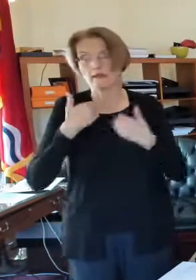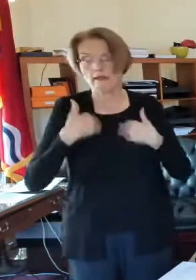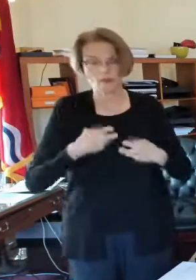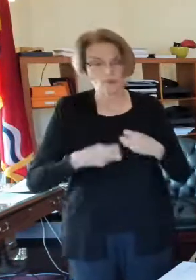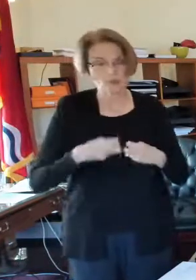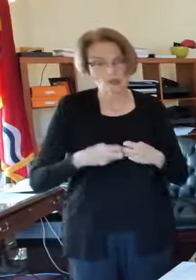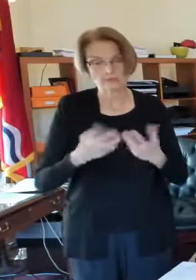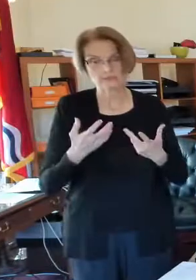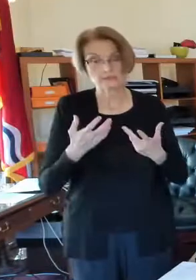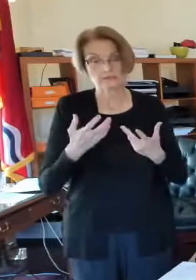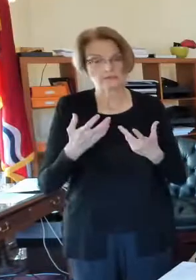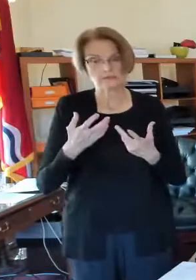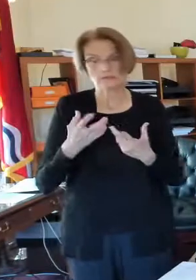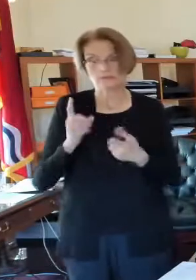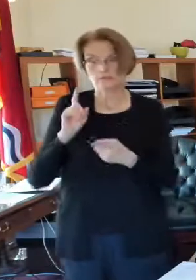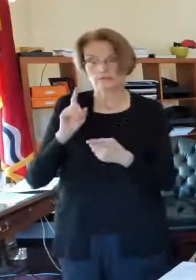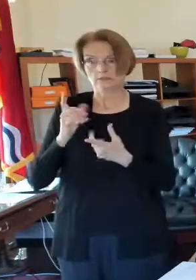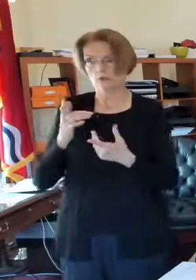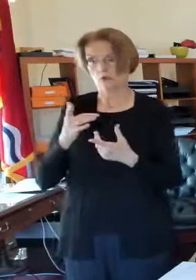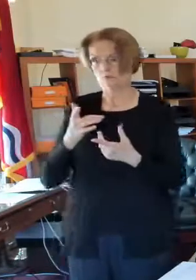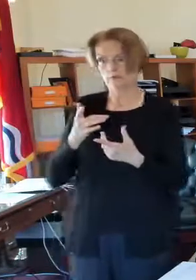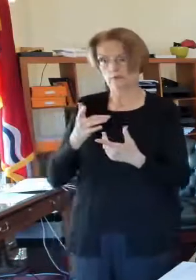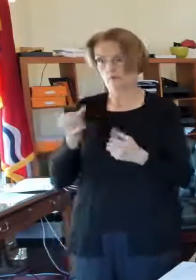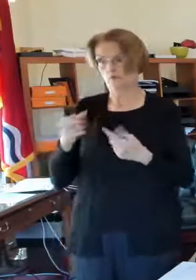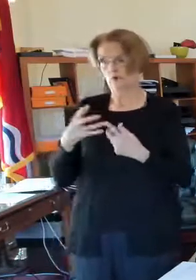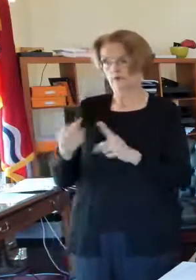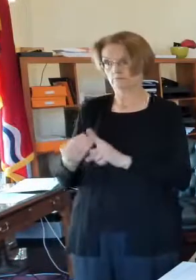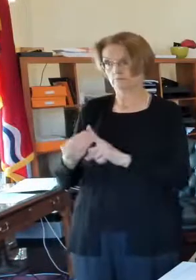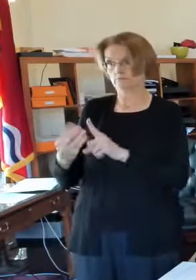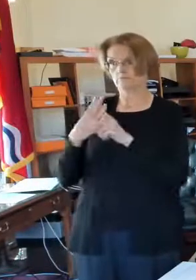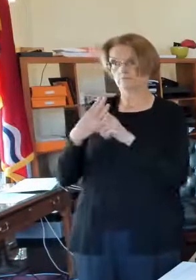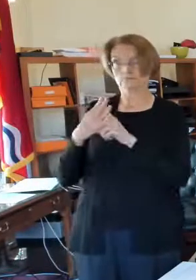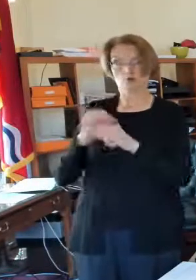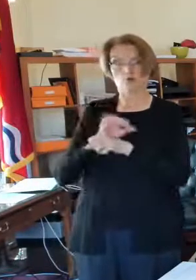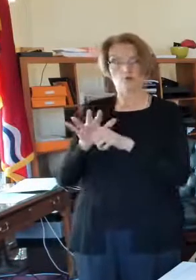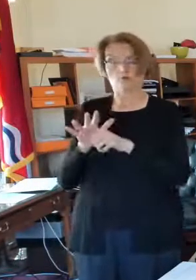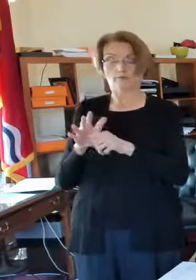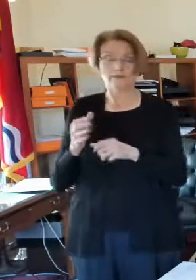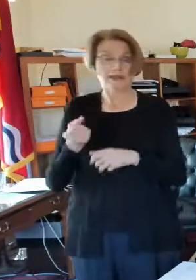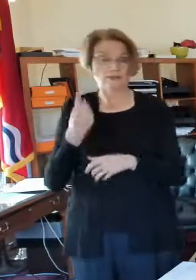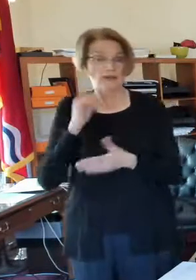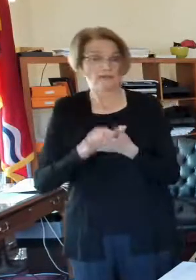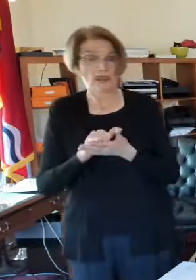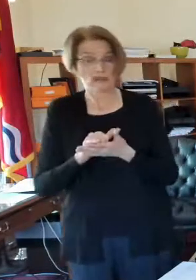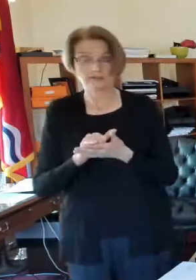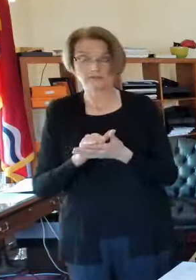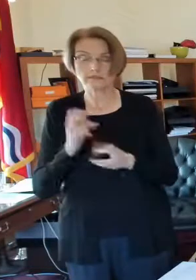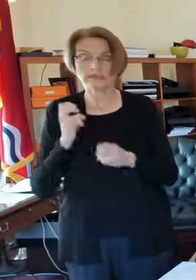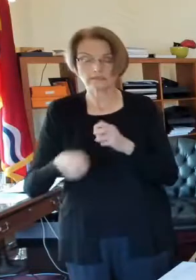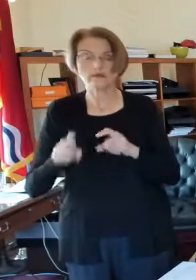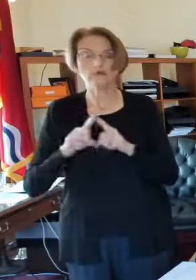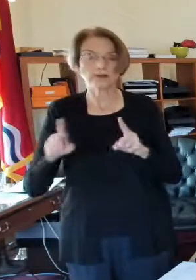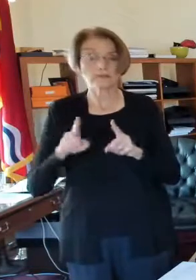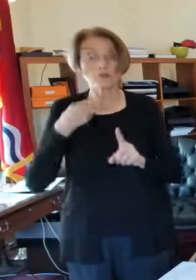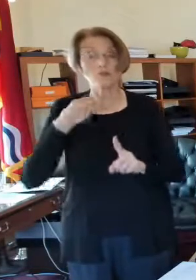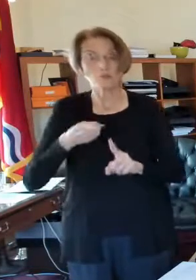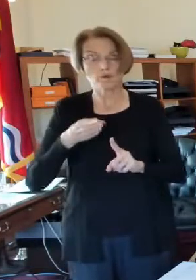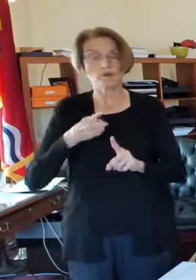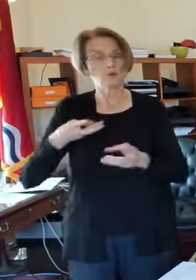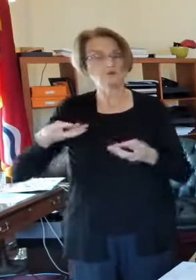that exposure. You know, I understand that. So very tough situation but we are spending millions and millions of dollars.